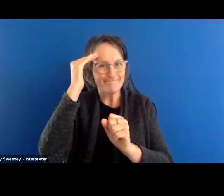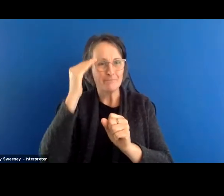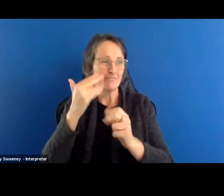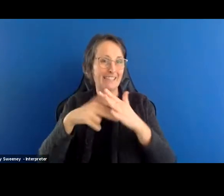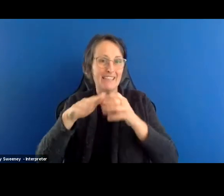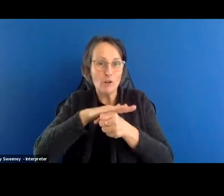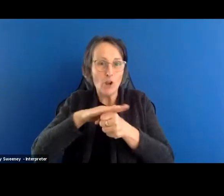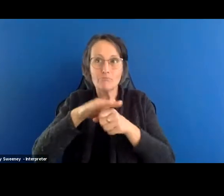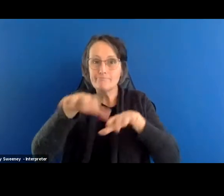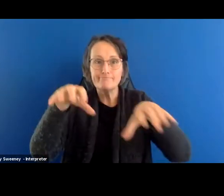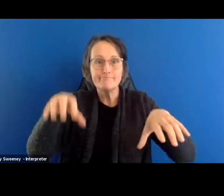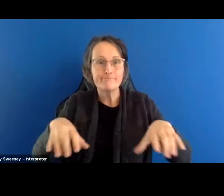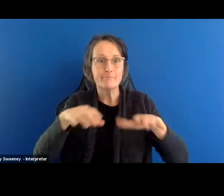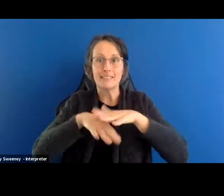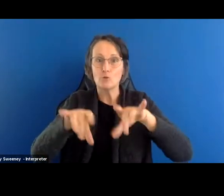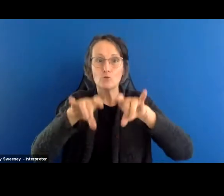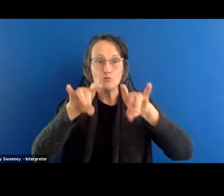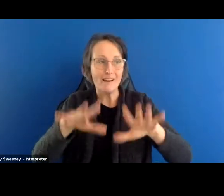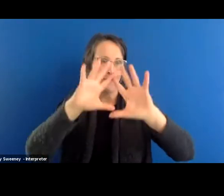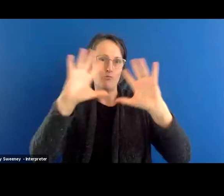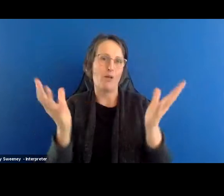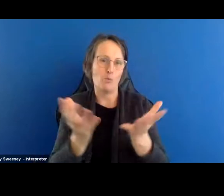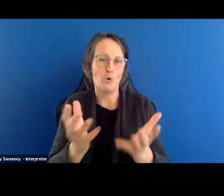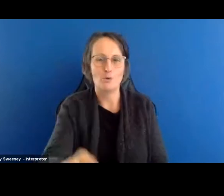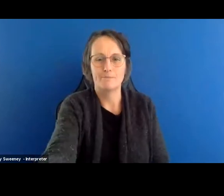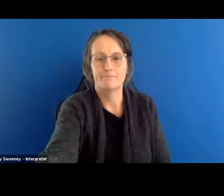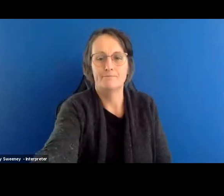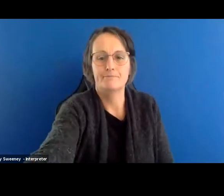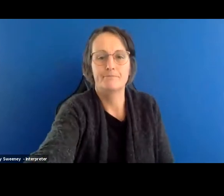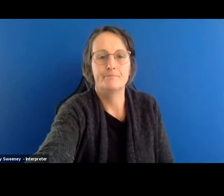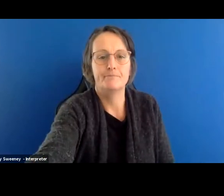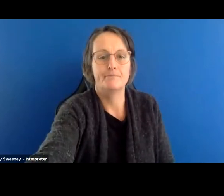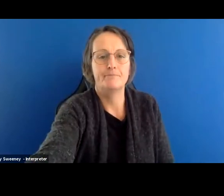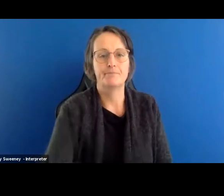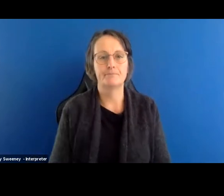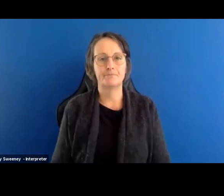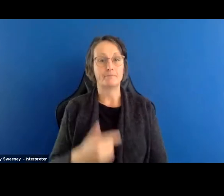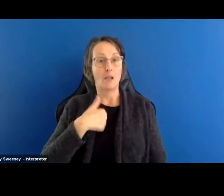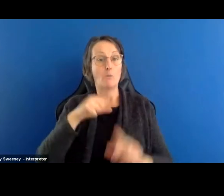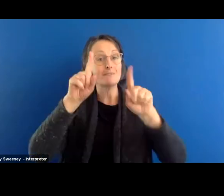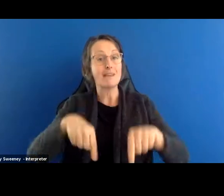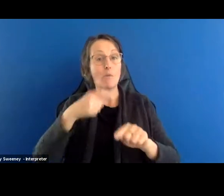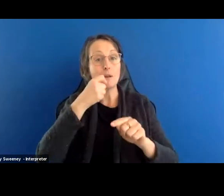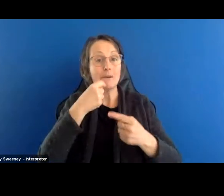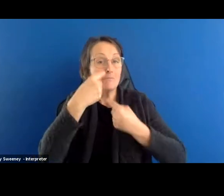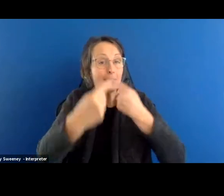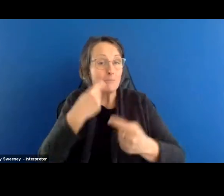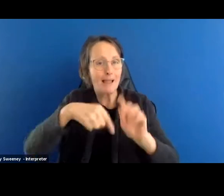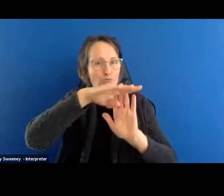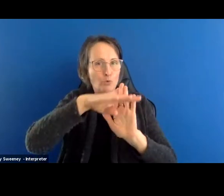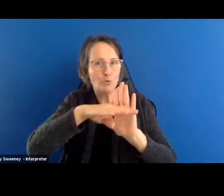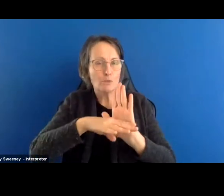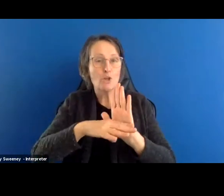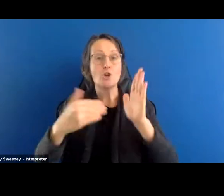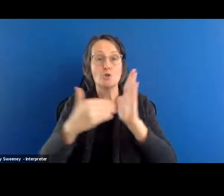and internationally. We'll start with just a little bit of housekeeping. Today's session will be